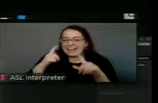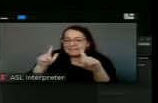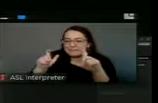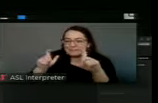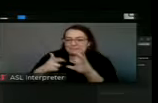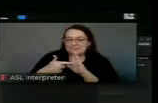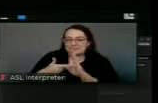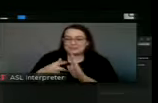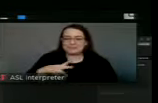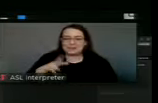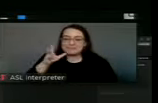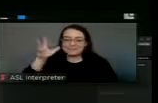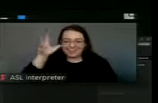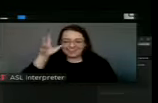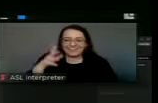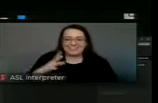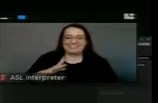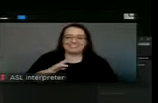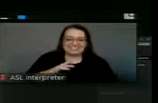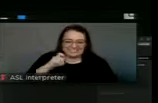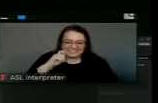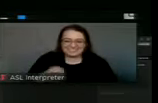show my parents, make sure they saw that.